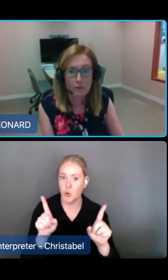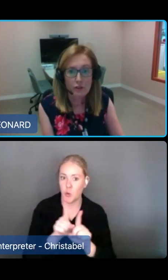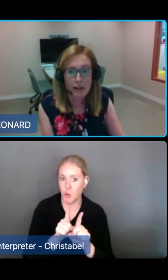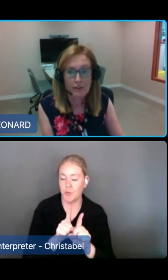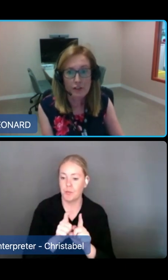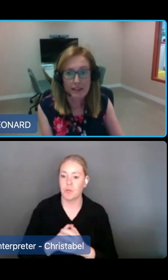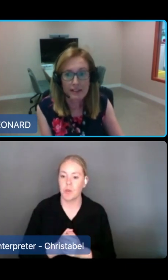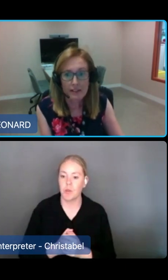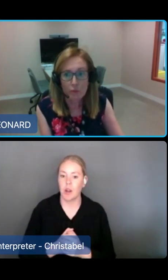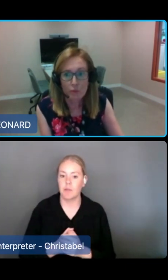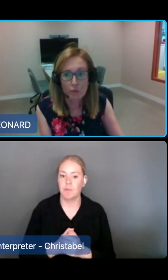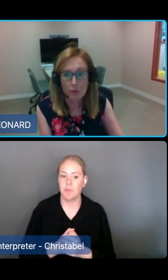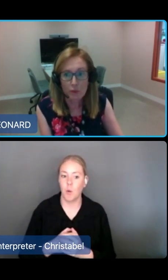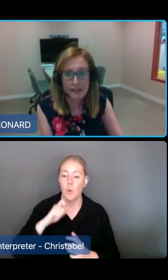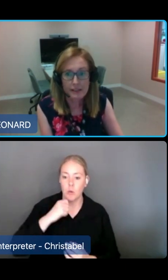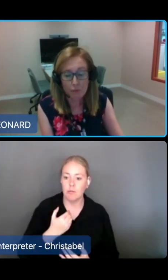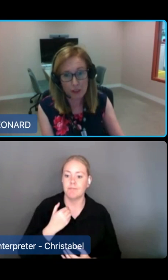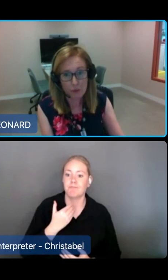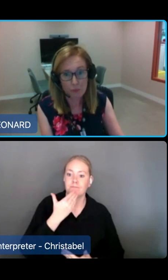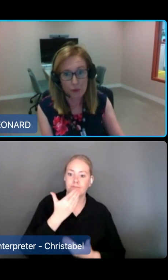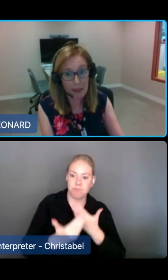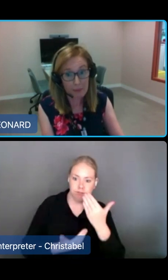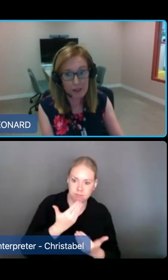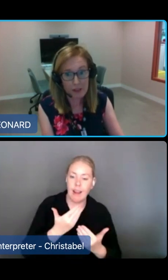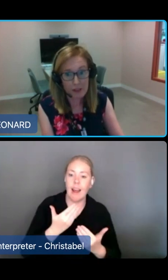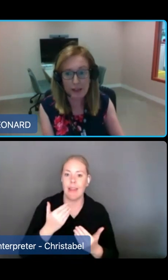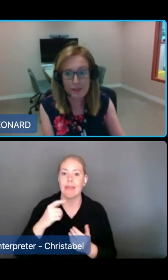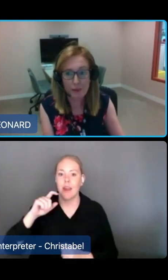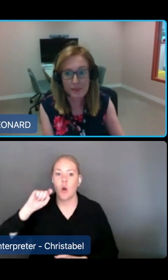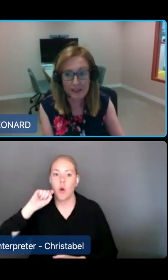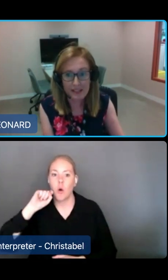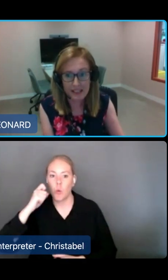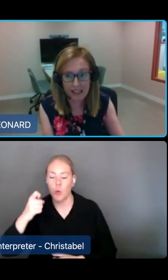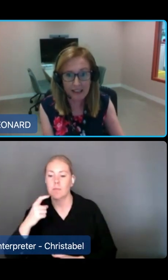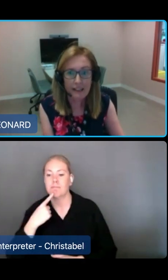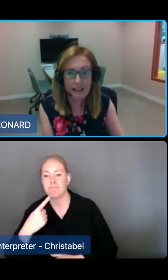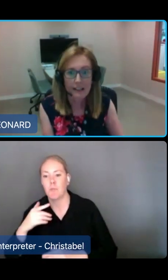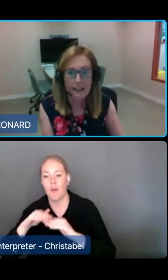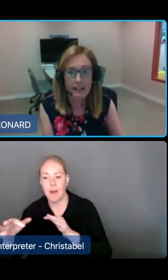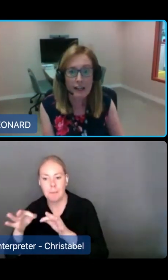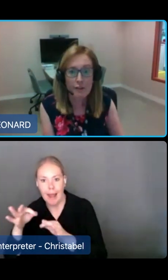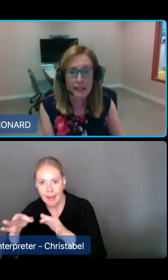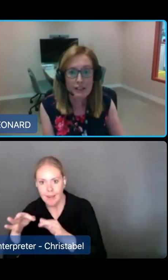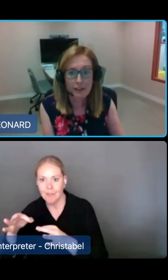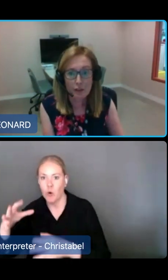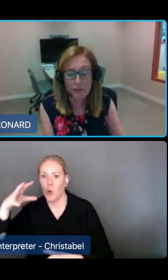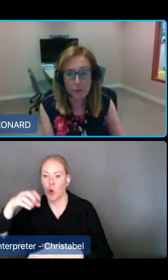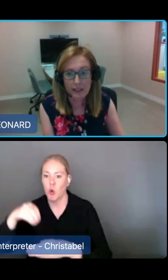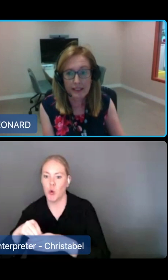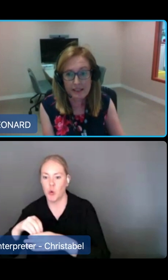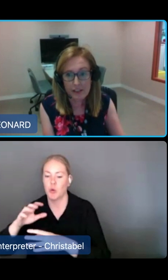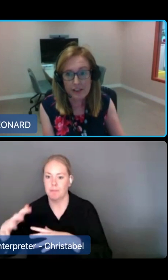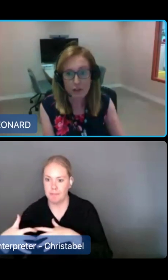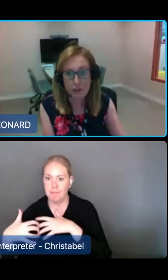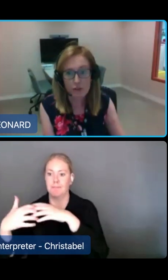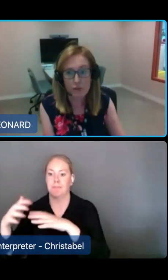The final draft strength and quality standards which were published on the department's website today have been developed following an